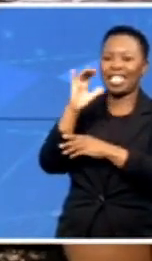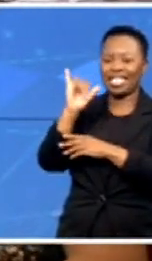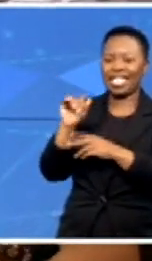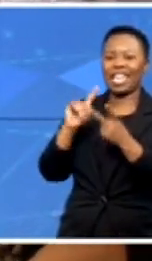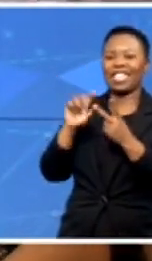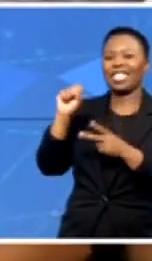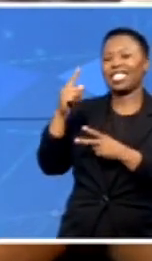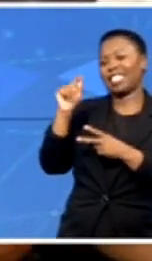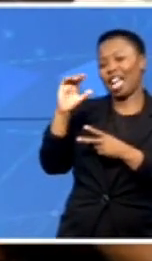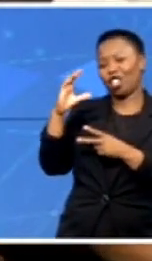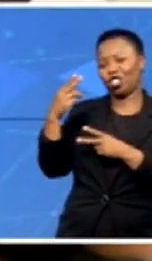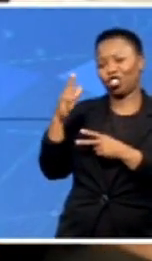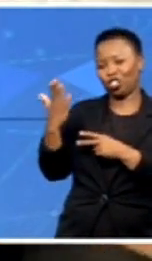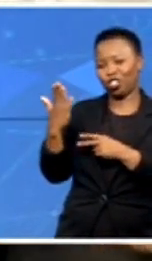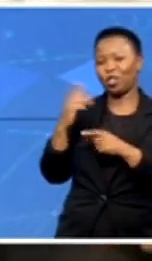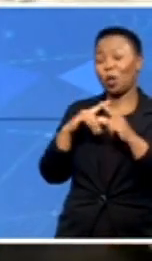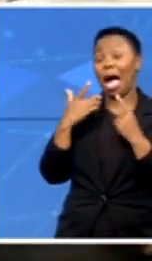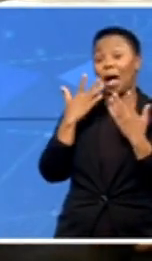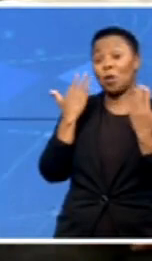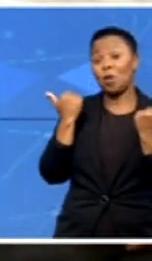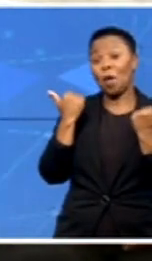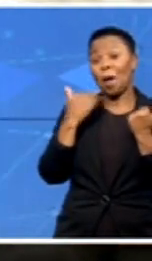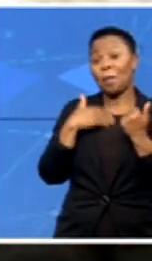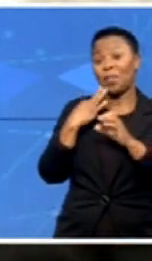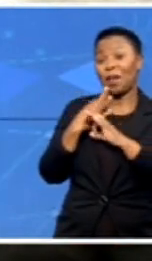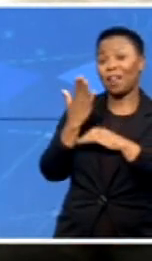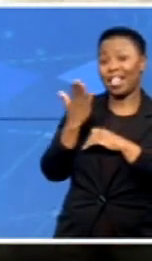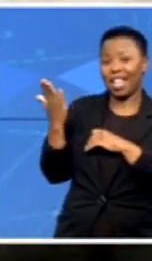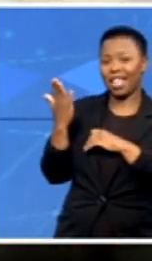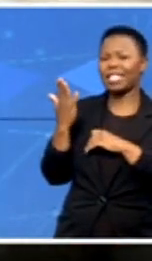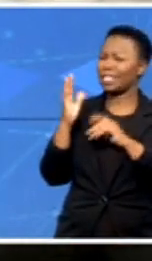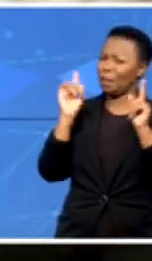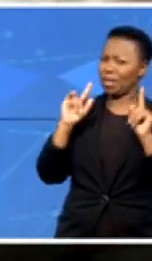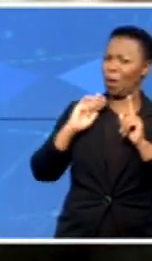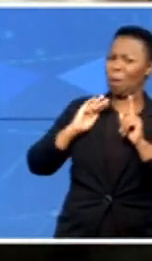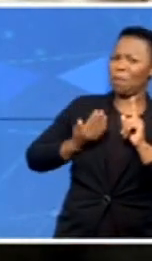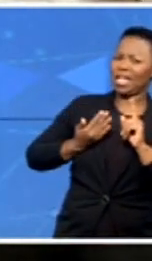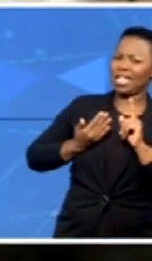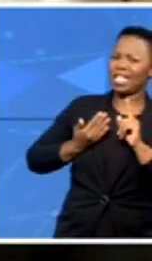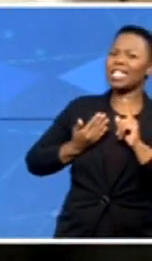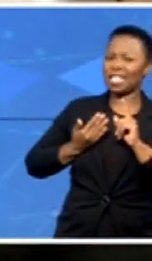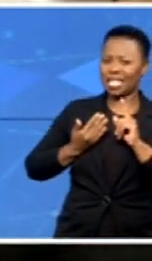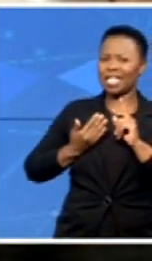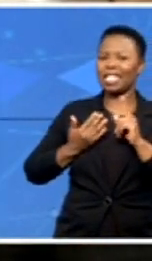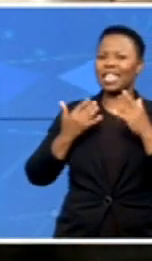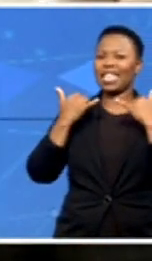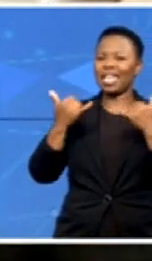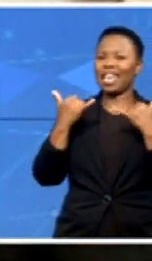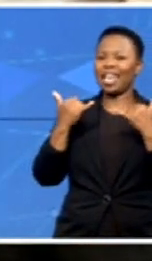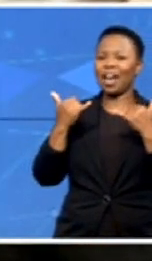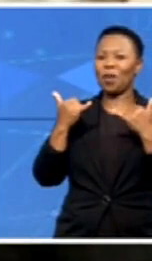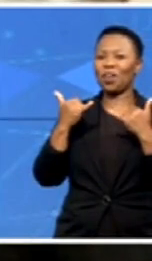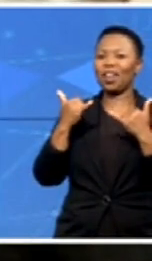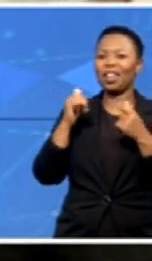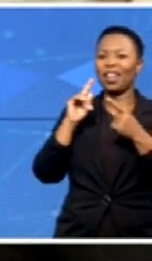parents out there, especially women, if they are going to be hot under the collar at this point in time for Stesh because he did a study